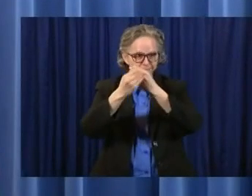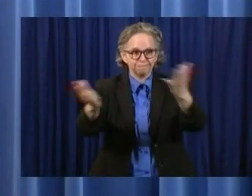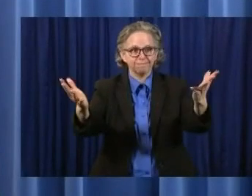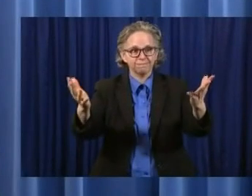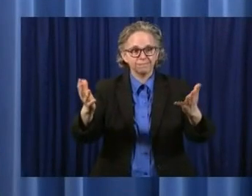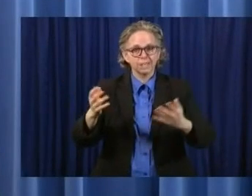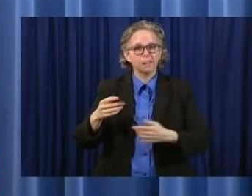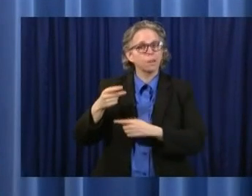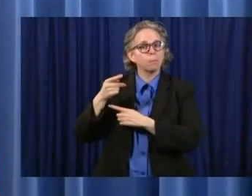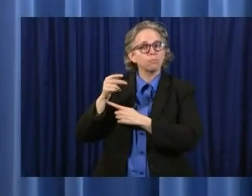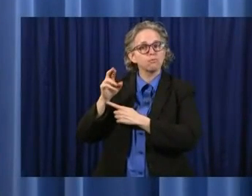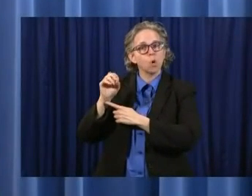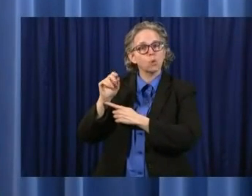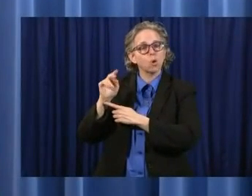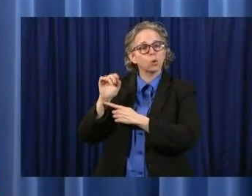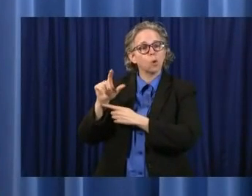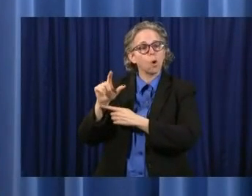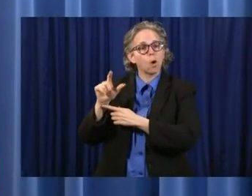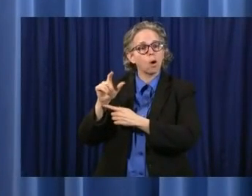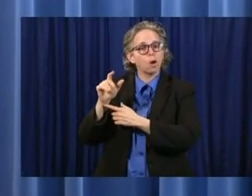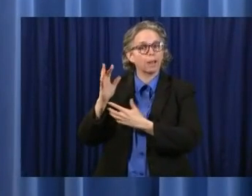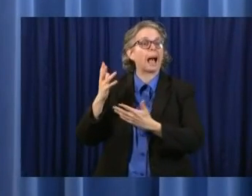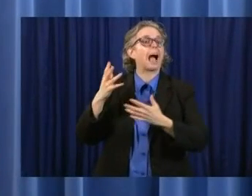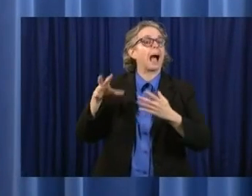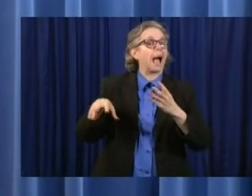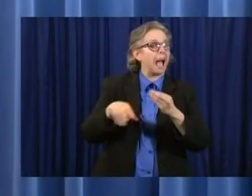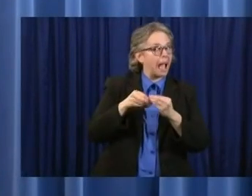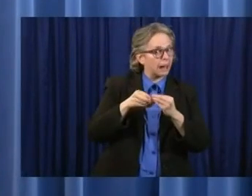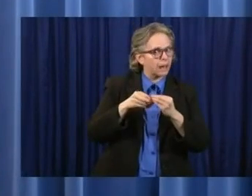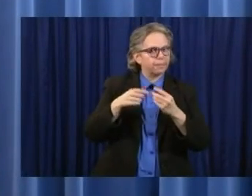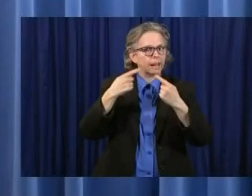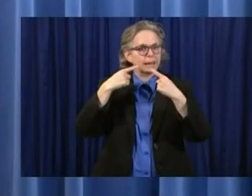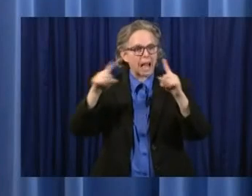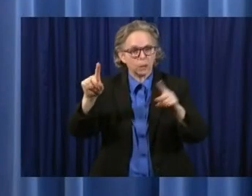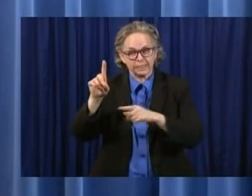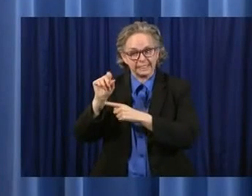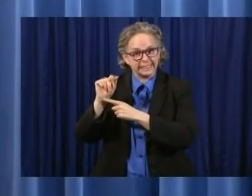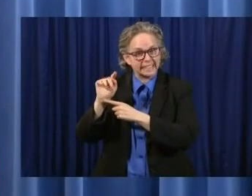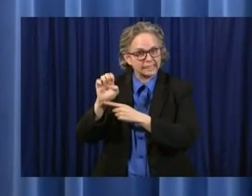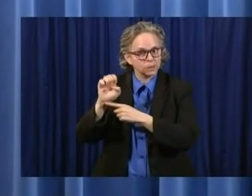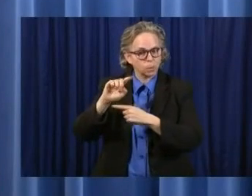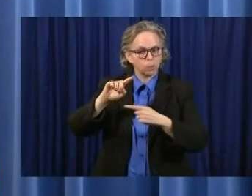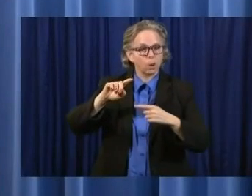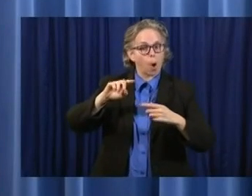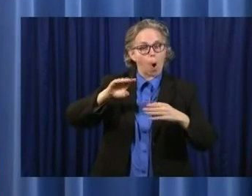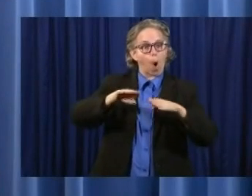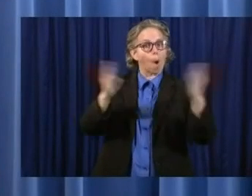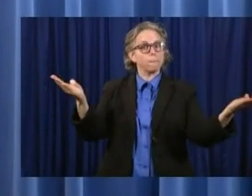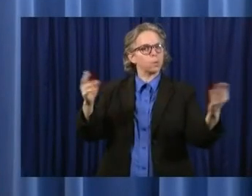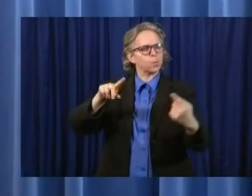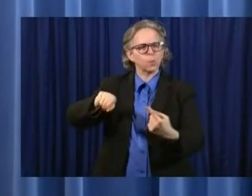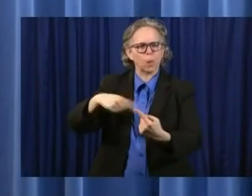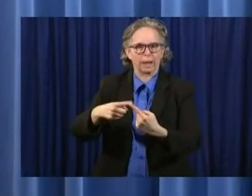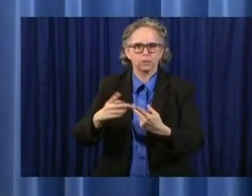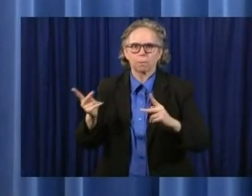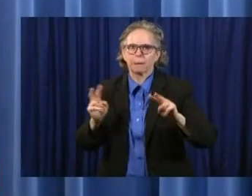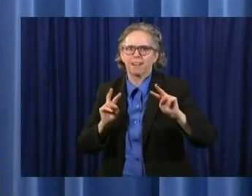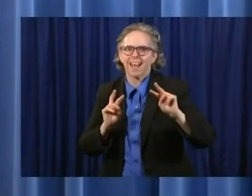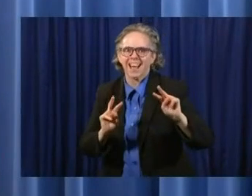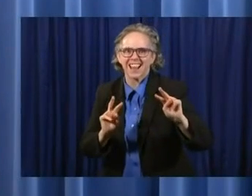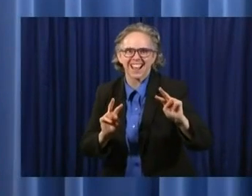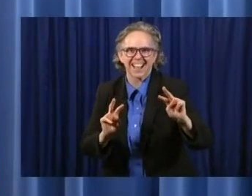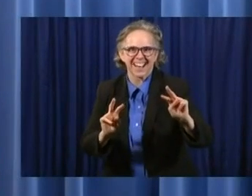be able to announce the date when restaurants can start back in. So I know people are anxious about that,